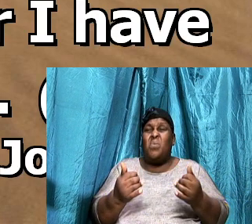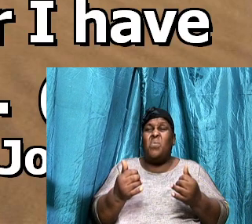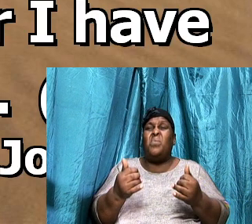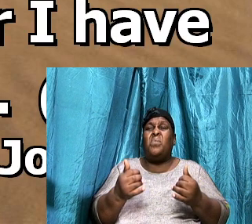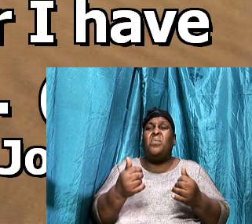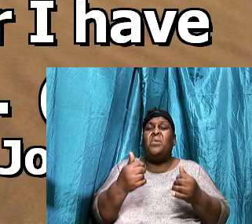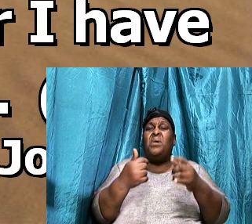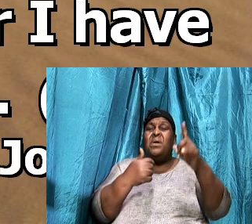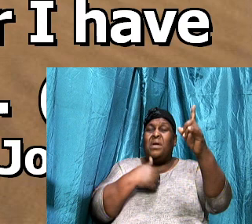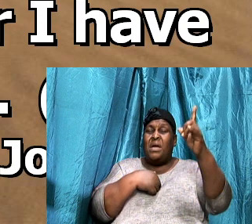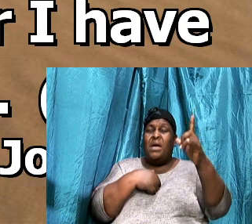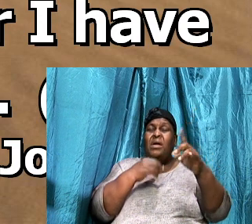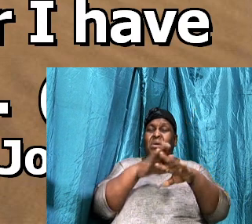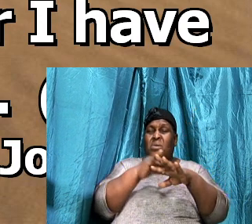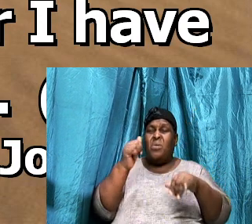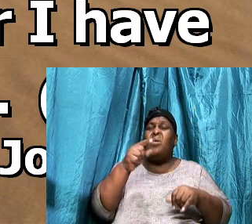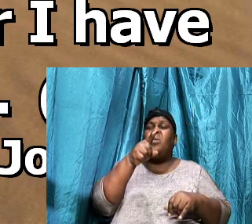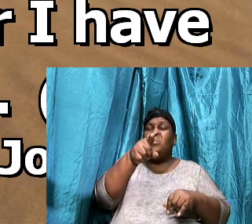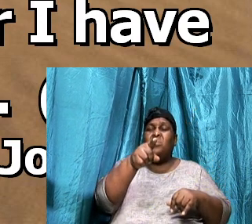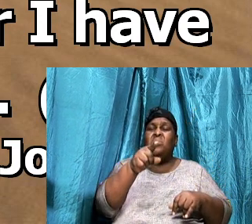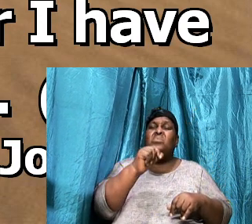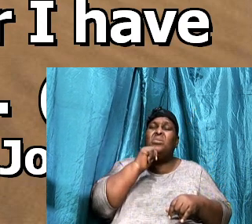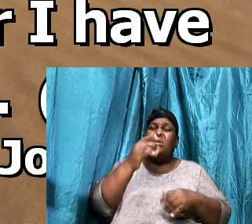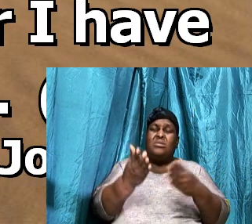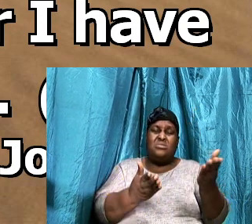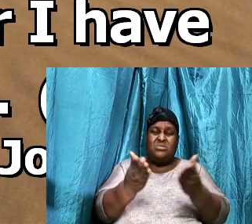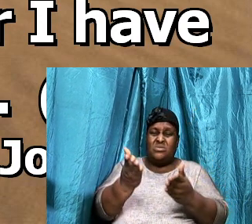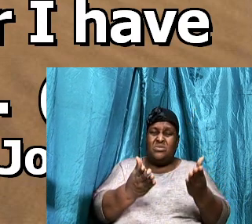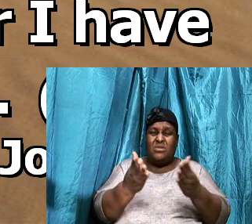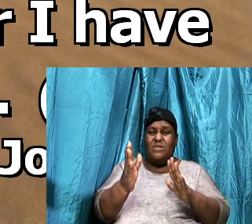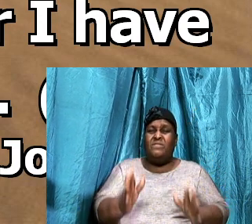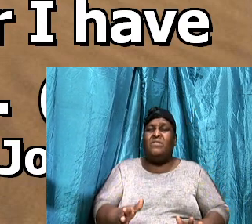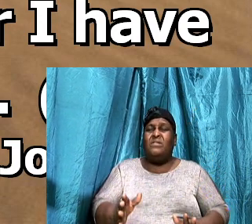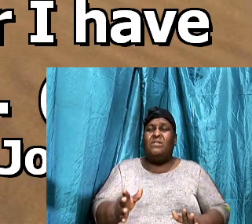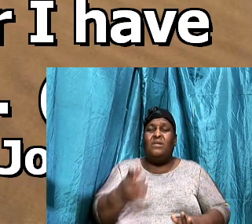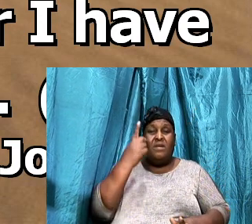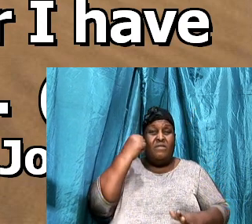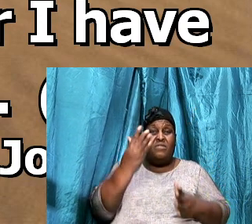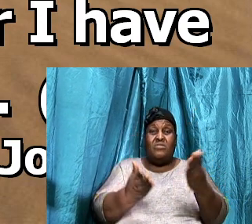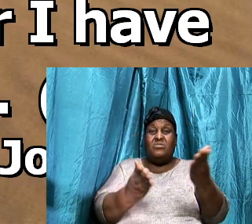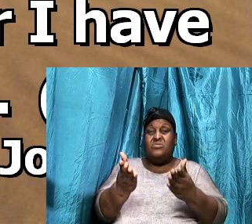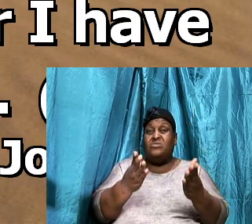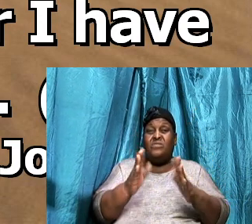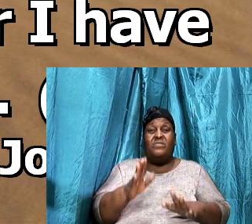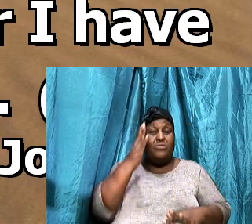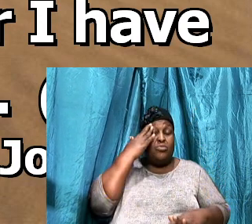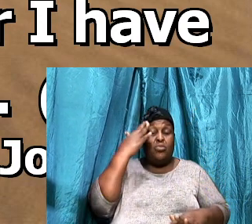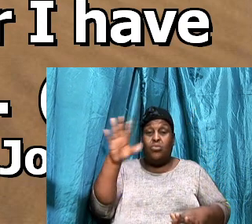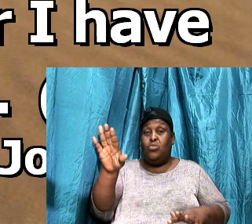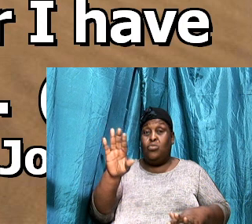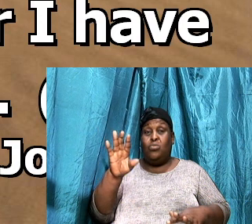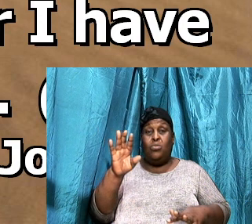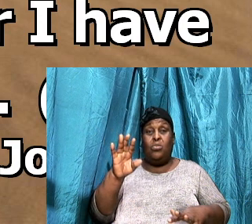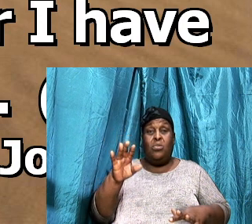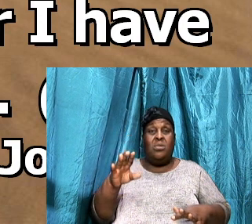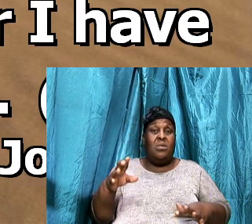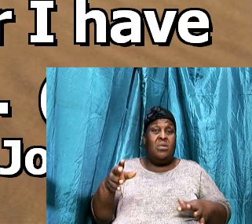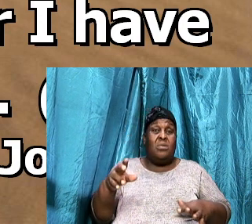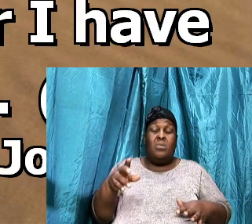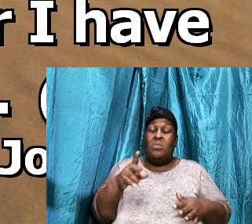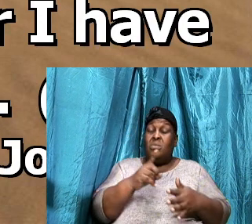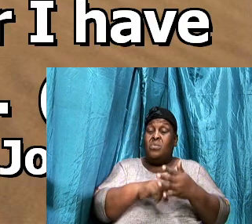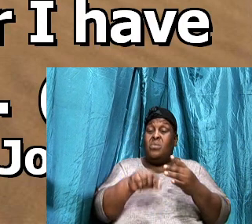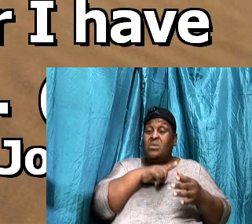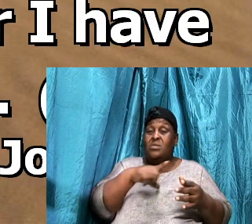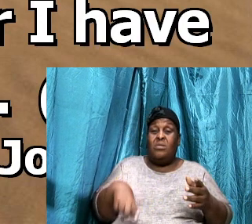call you not servants. For the servant knoweth not what the Lord doeth. But I have called